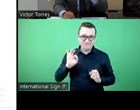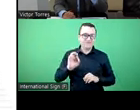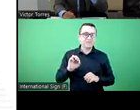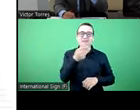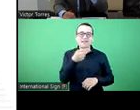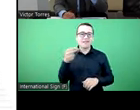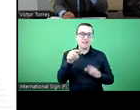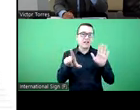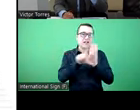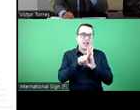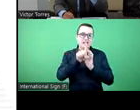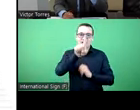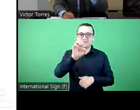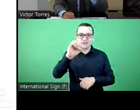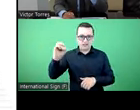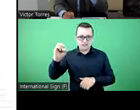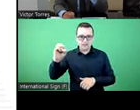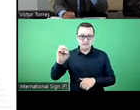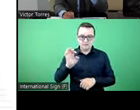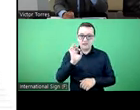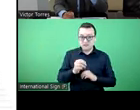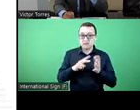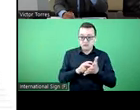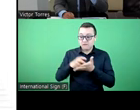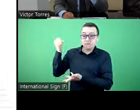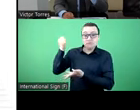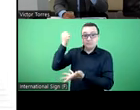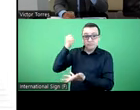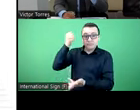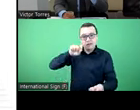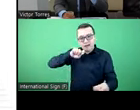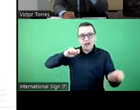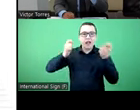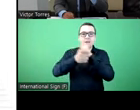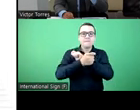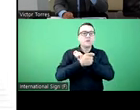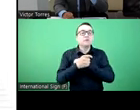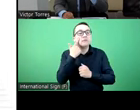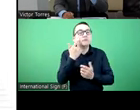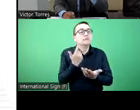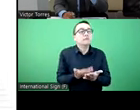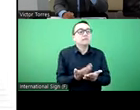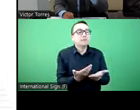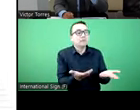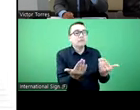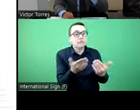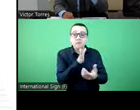decentralized and devolved to the private regime. And so,